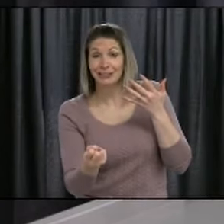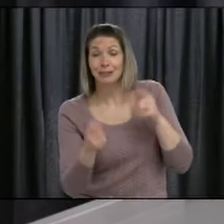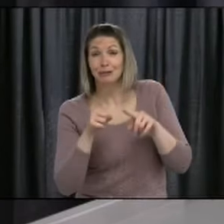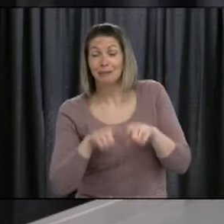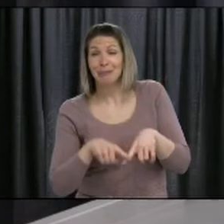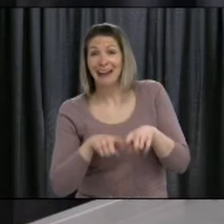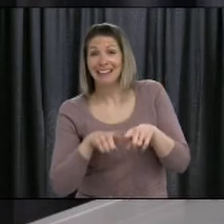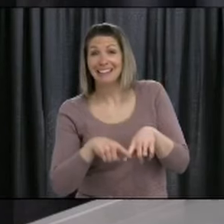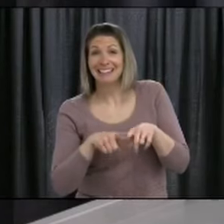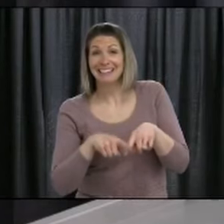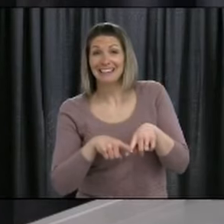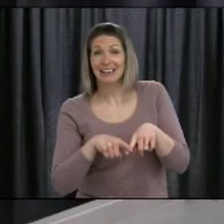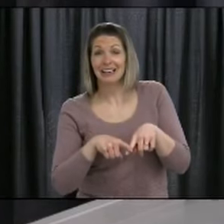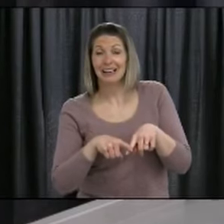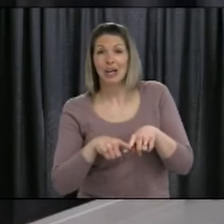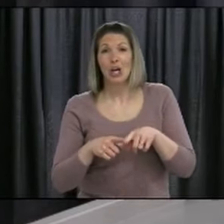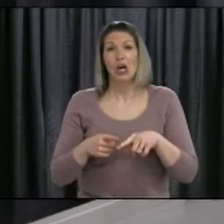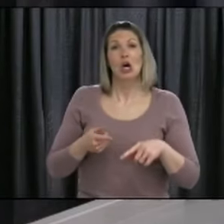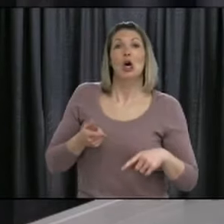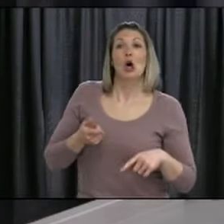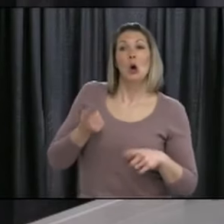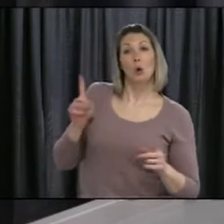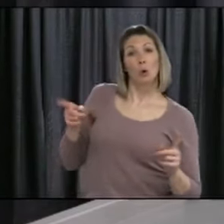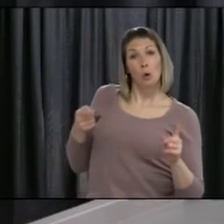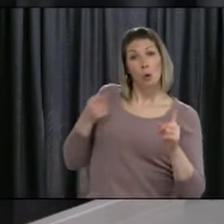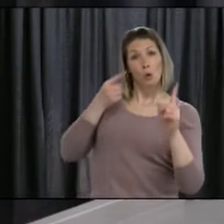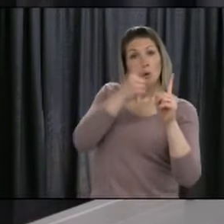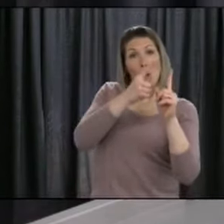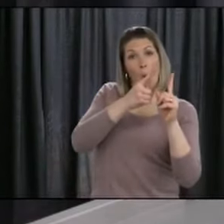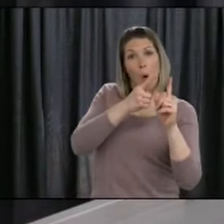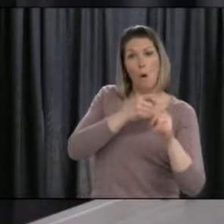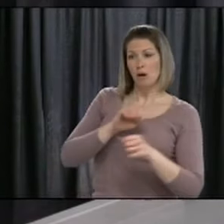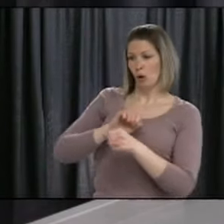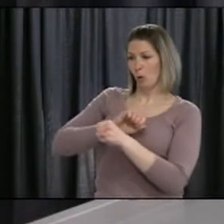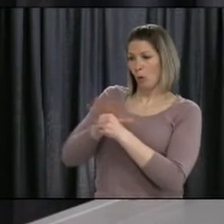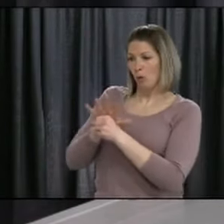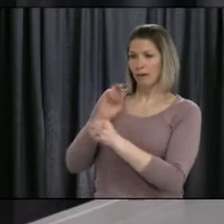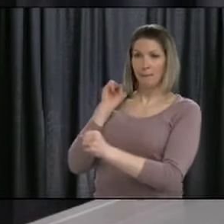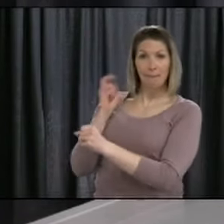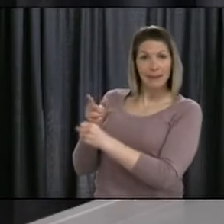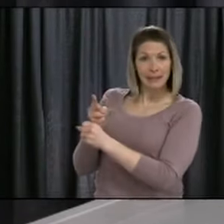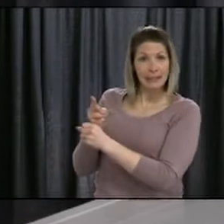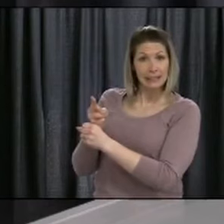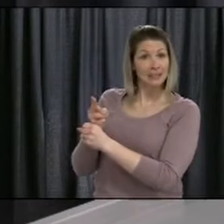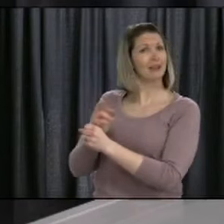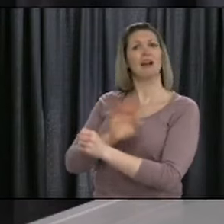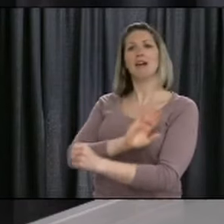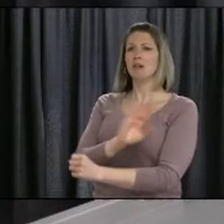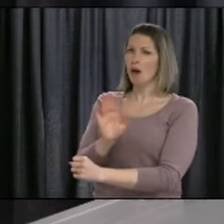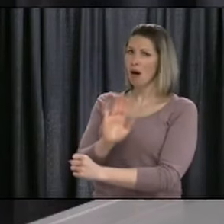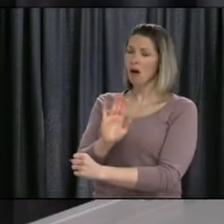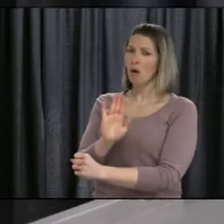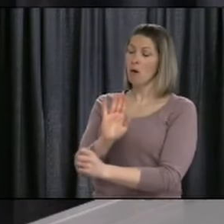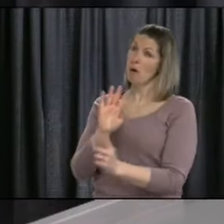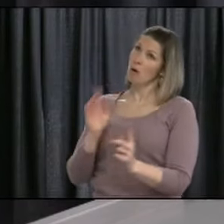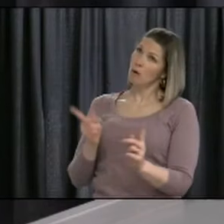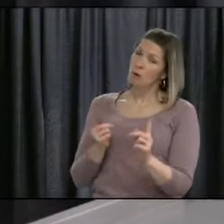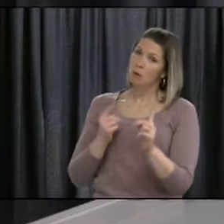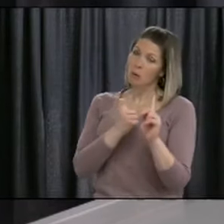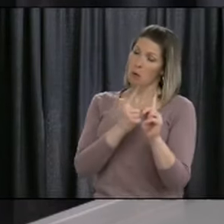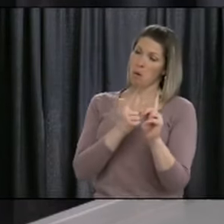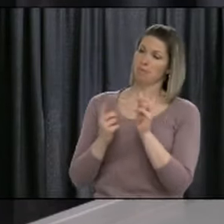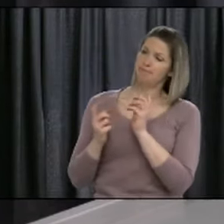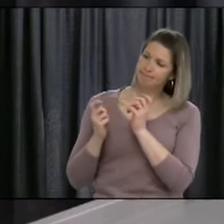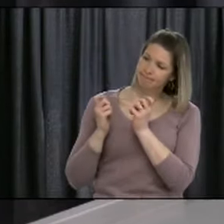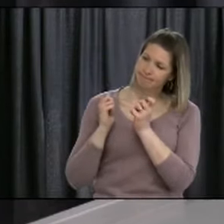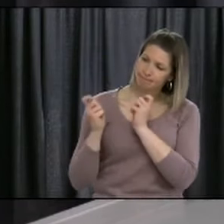about beating the virus. It's not about putting it behind us. It's about living with it and adapting to it